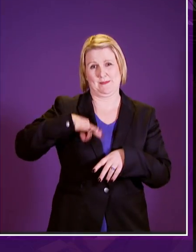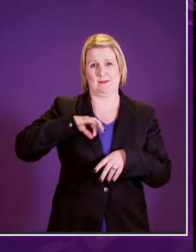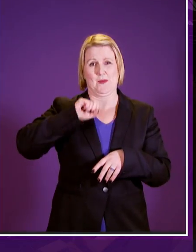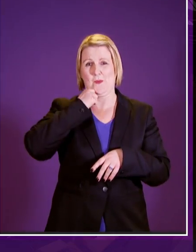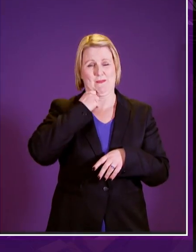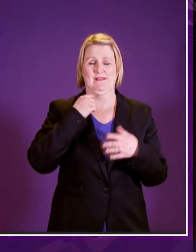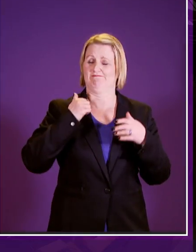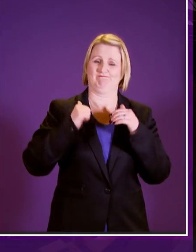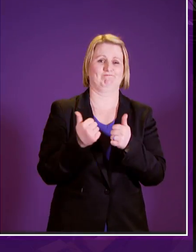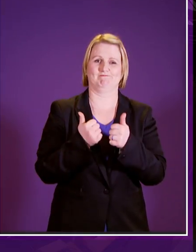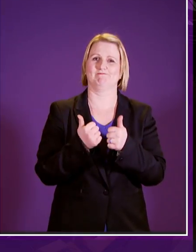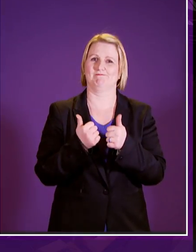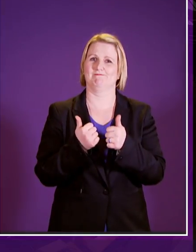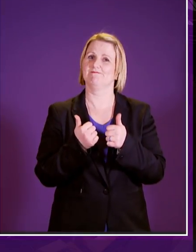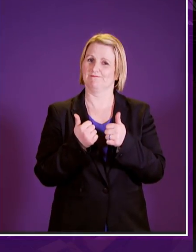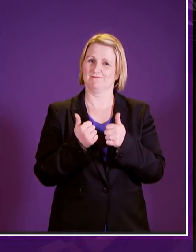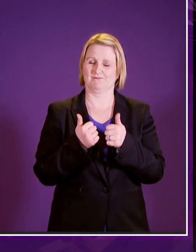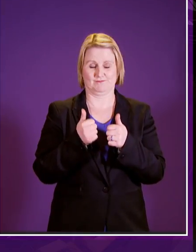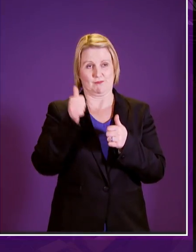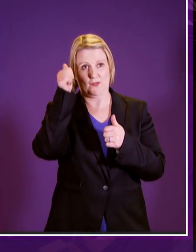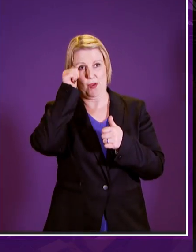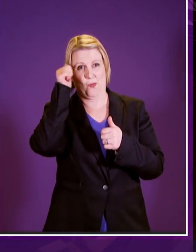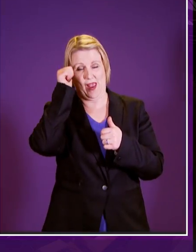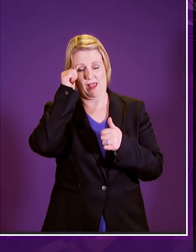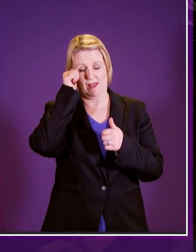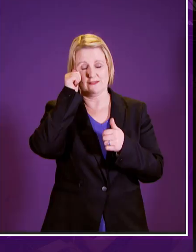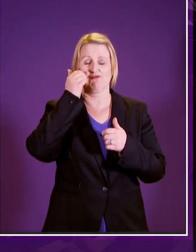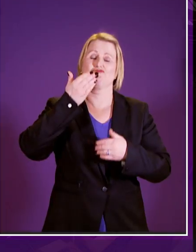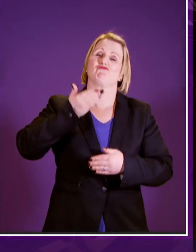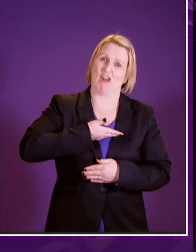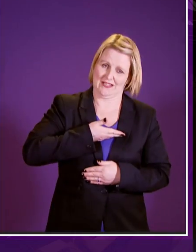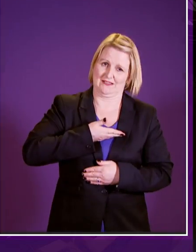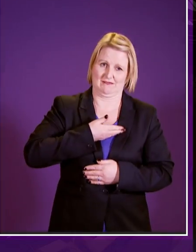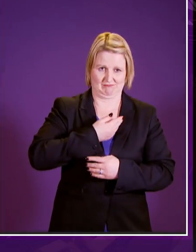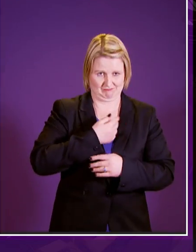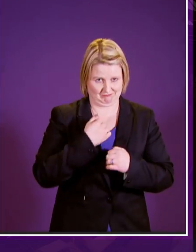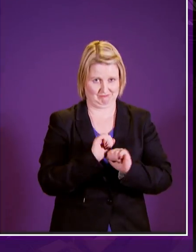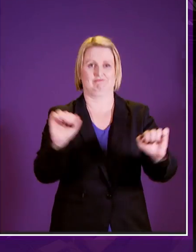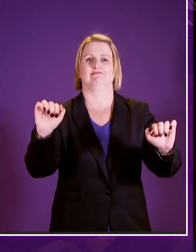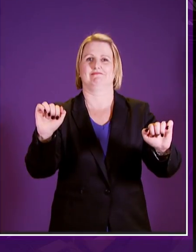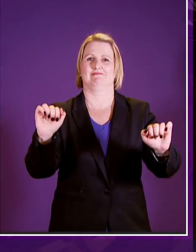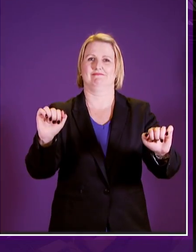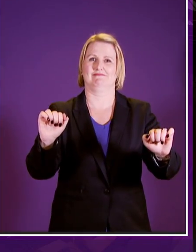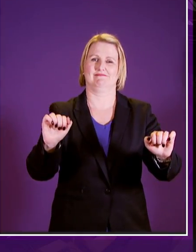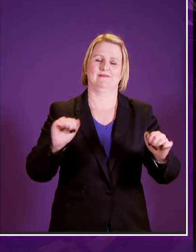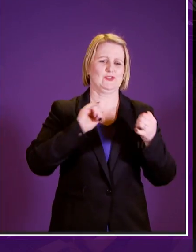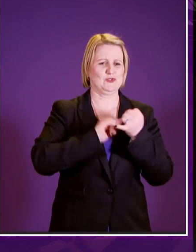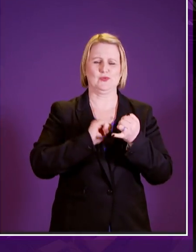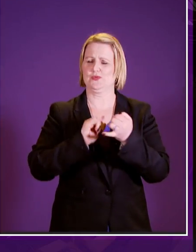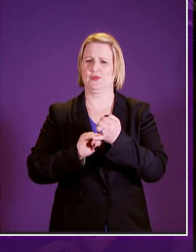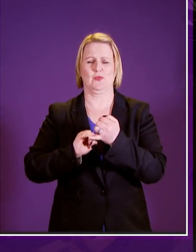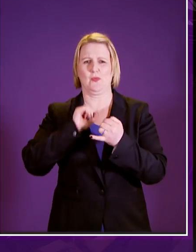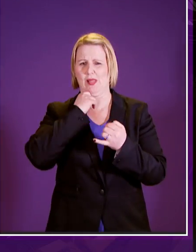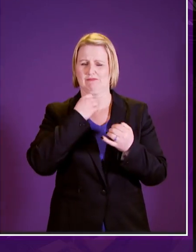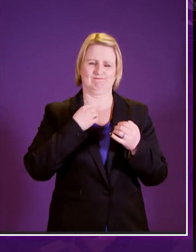recognizing that social security is itself a human right with a set of founding principles at its heart and the